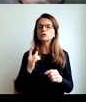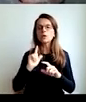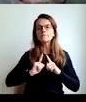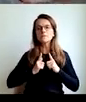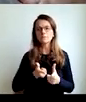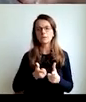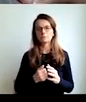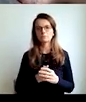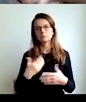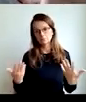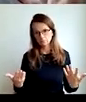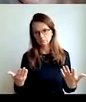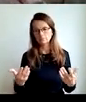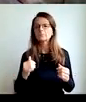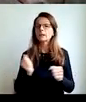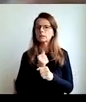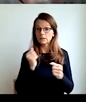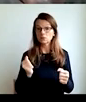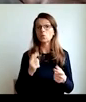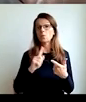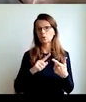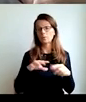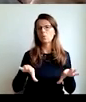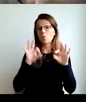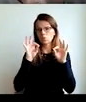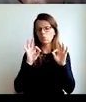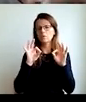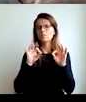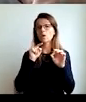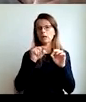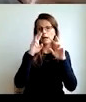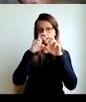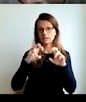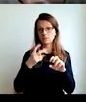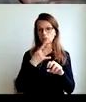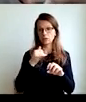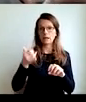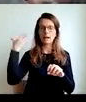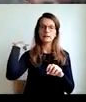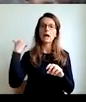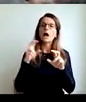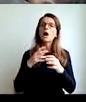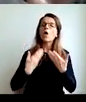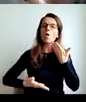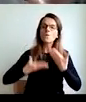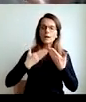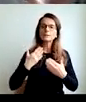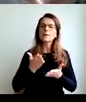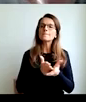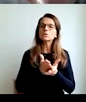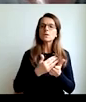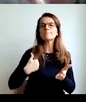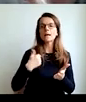And of course we get to the research from four years ago, the